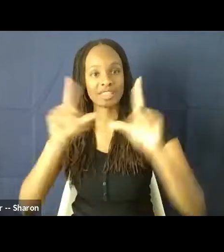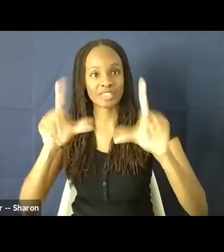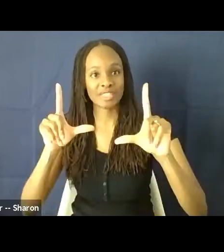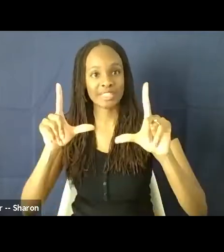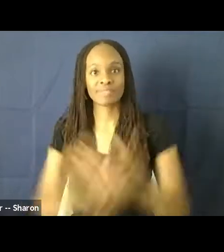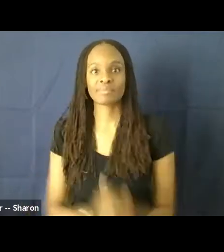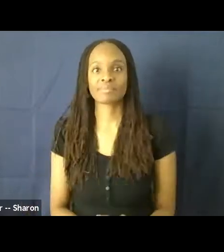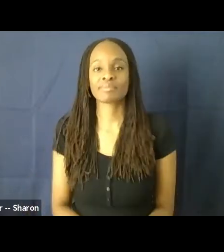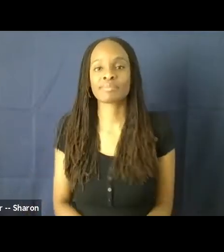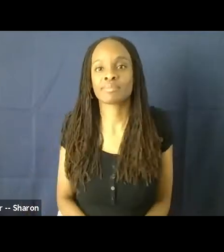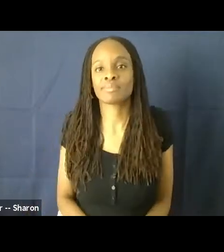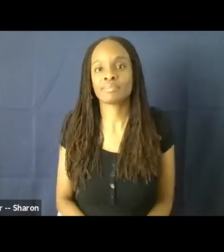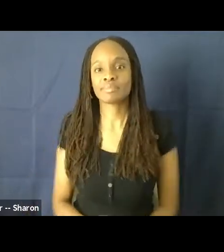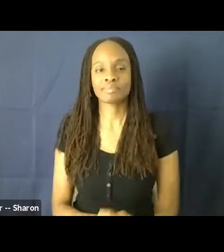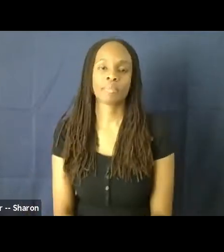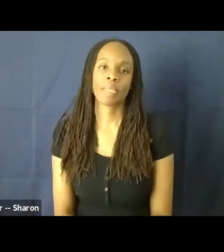Let's see.